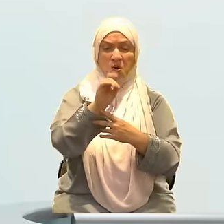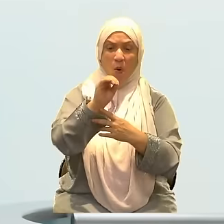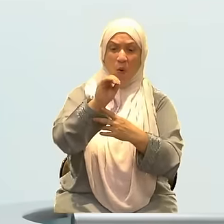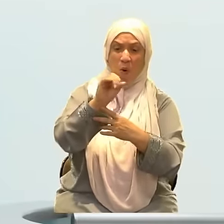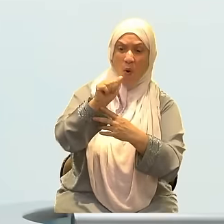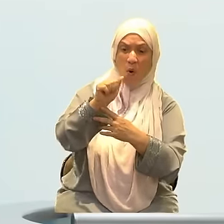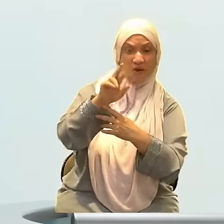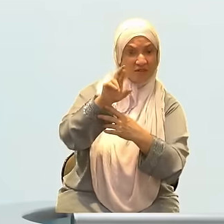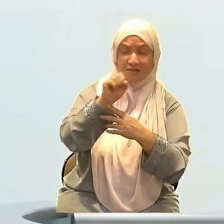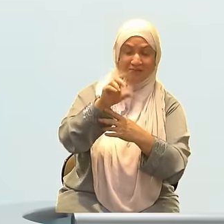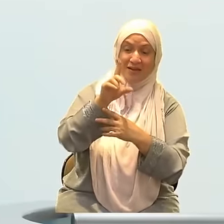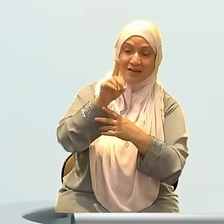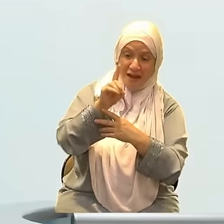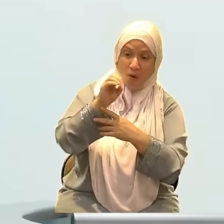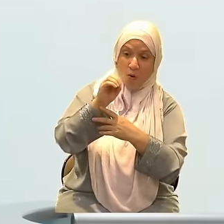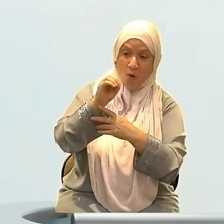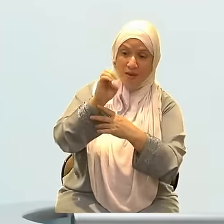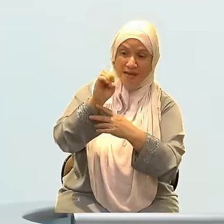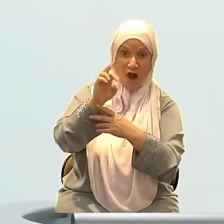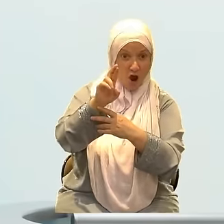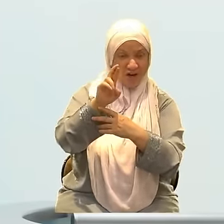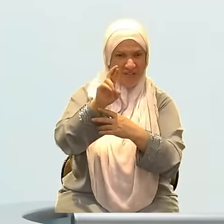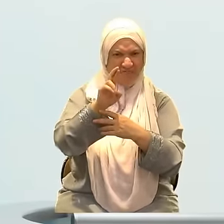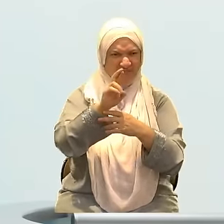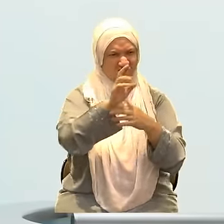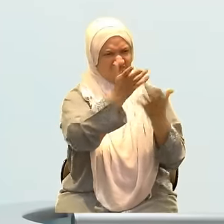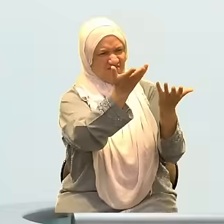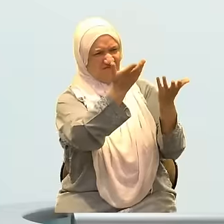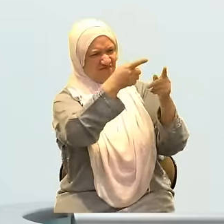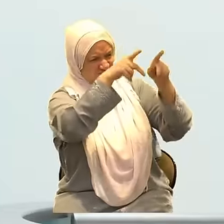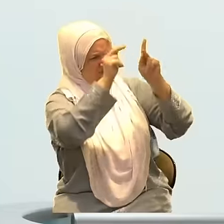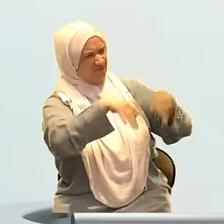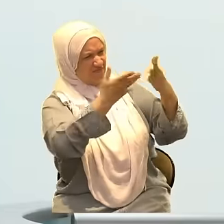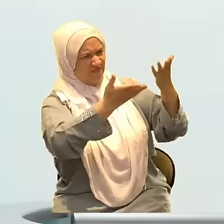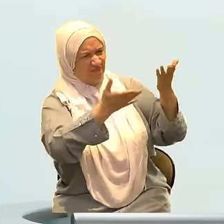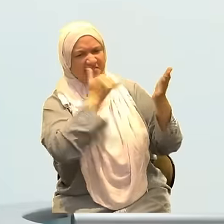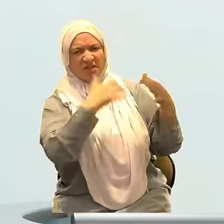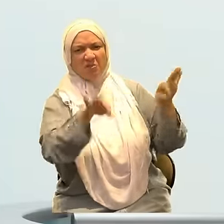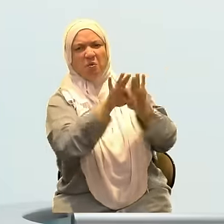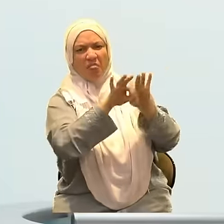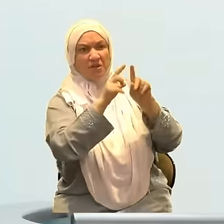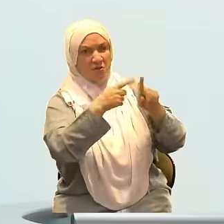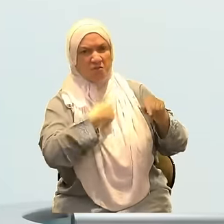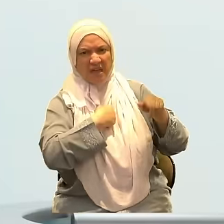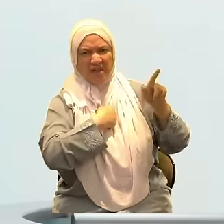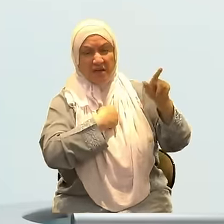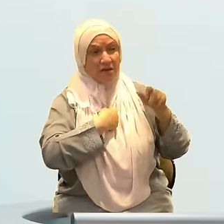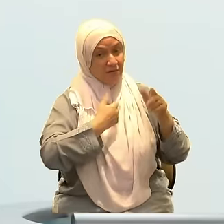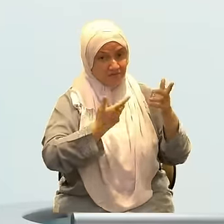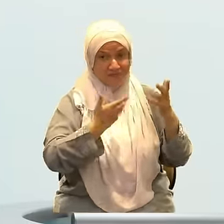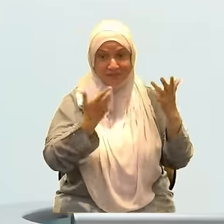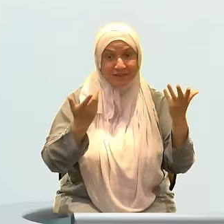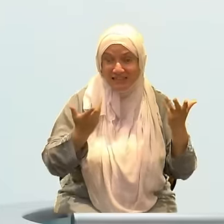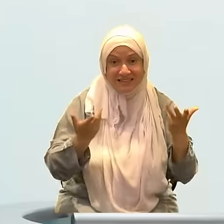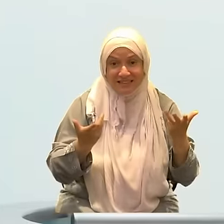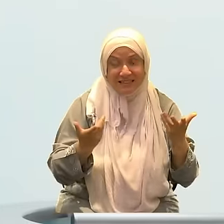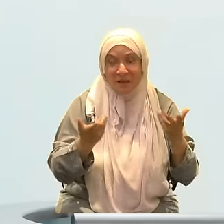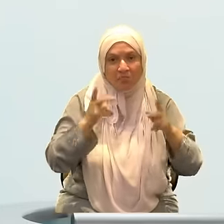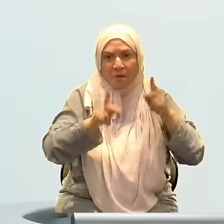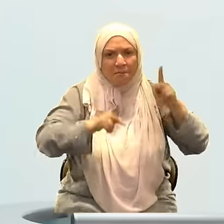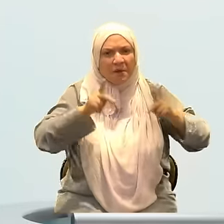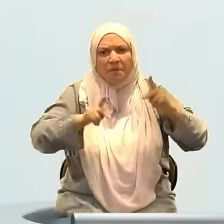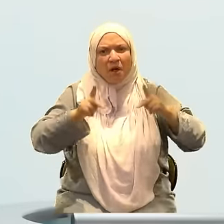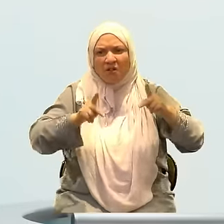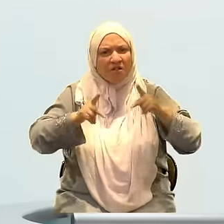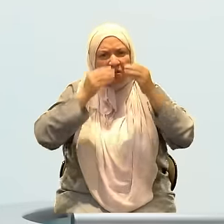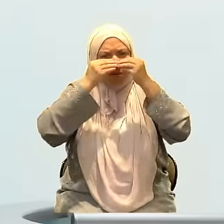it really doesn't bother me or concern me as an individual. Meaning they simply did not even bother with the inquiry while the